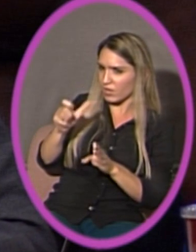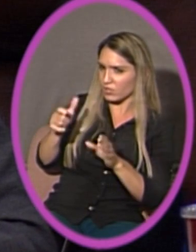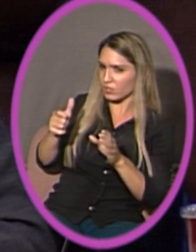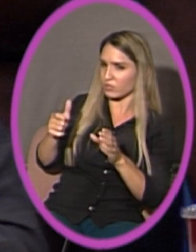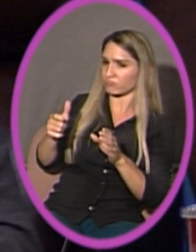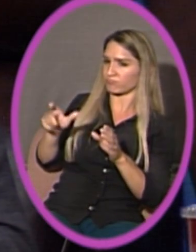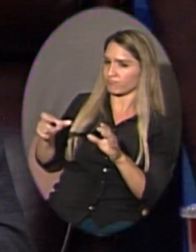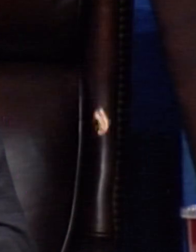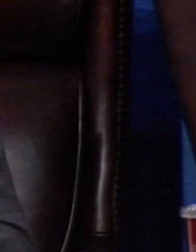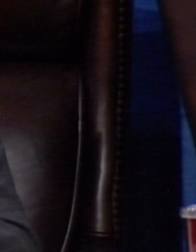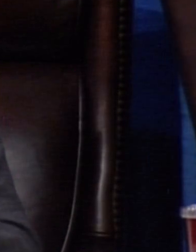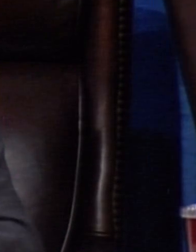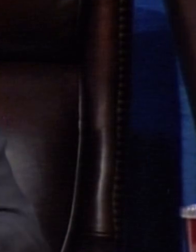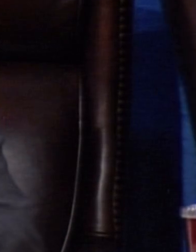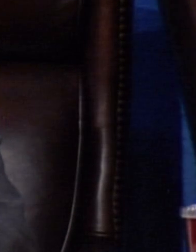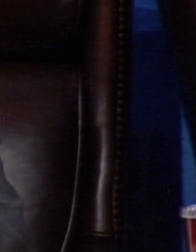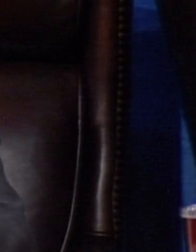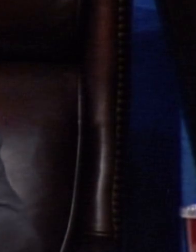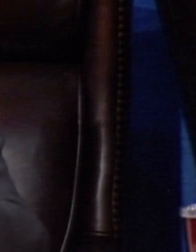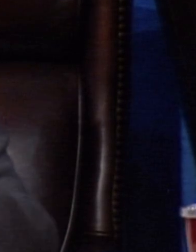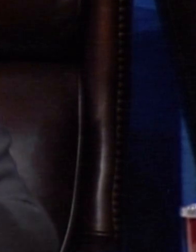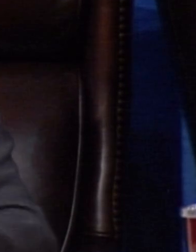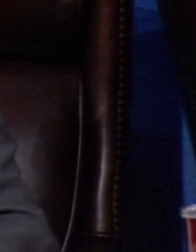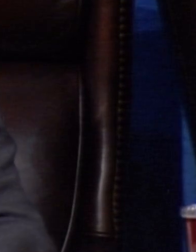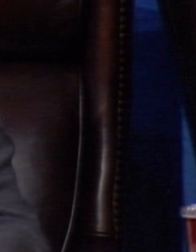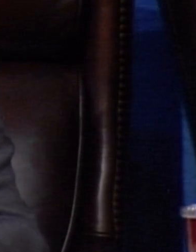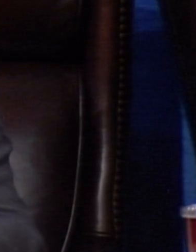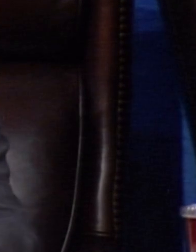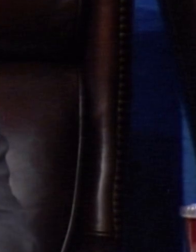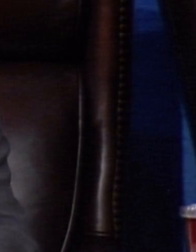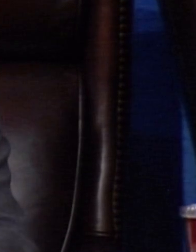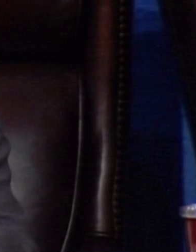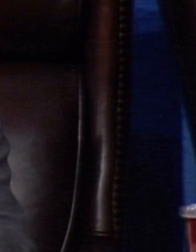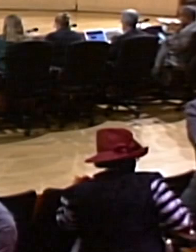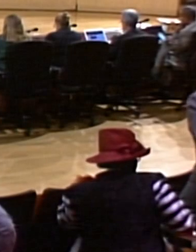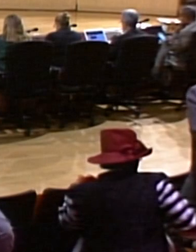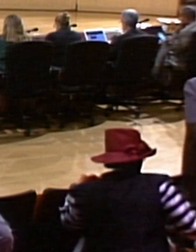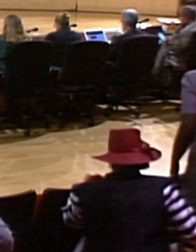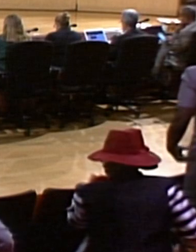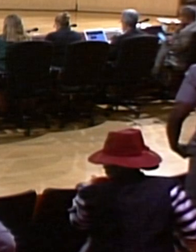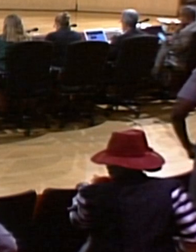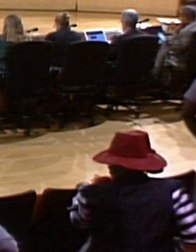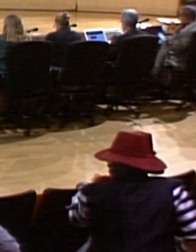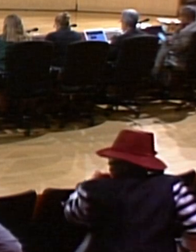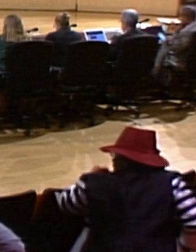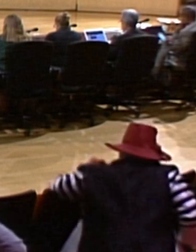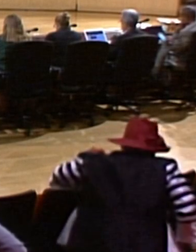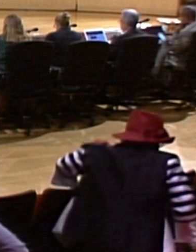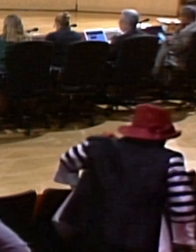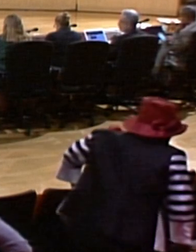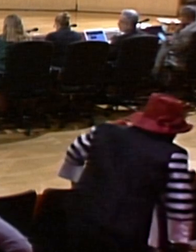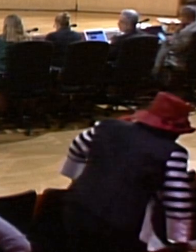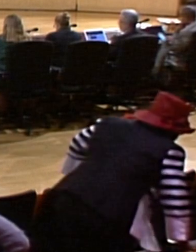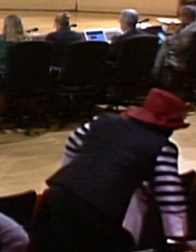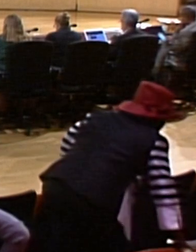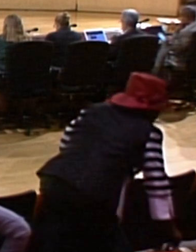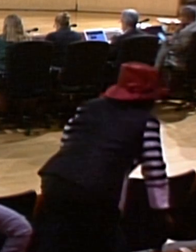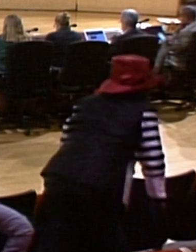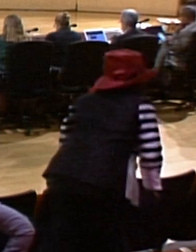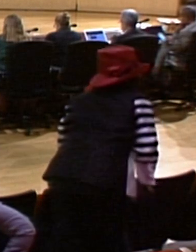do them now? Yes. Thank you, Madam Chair. I will summarize the procedures governing today's public hearing.